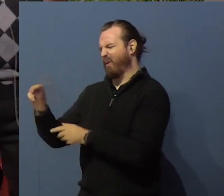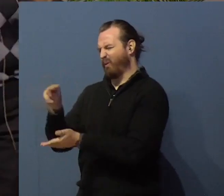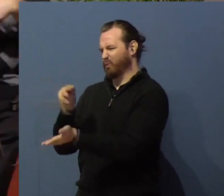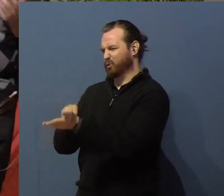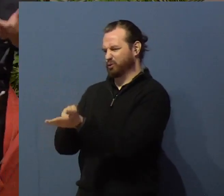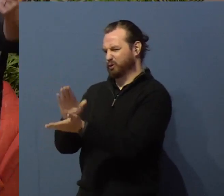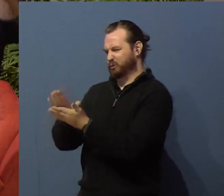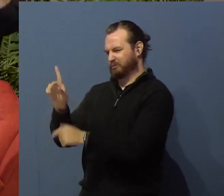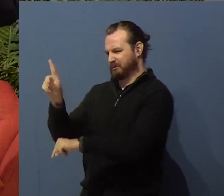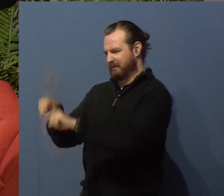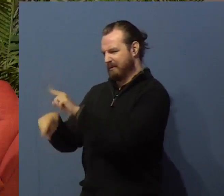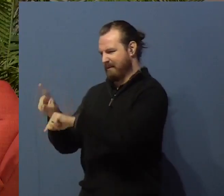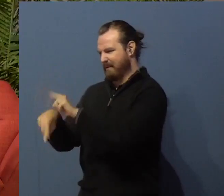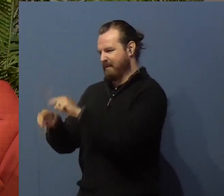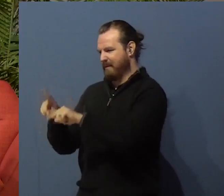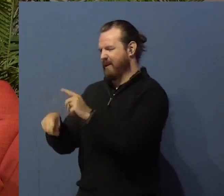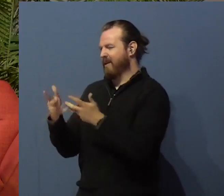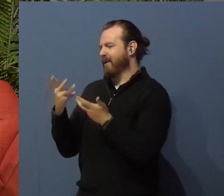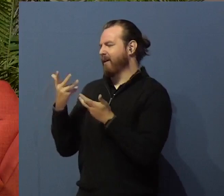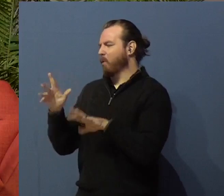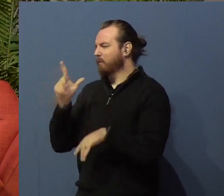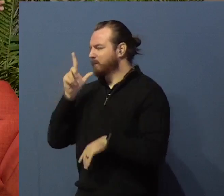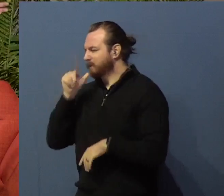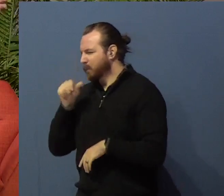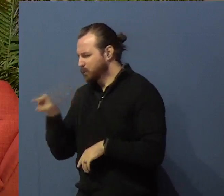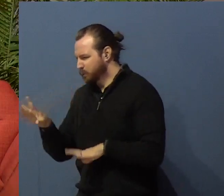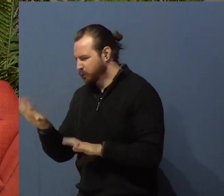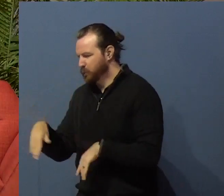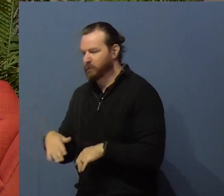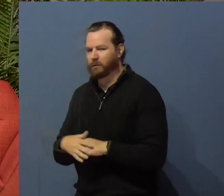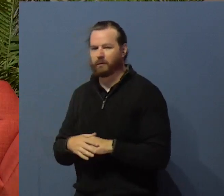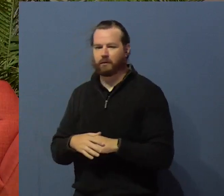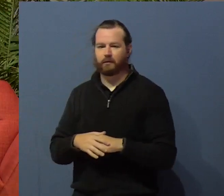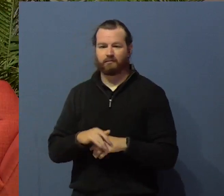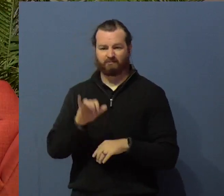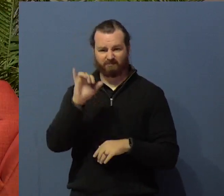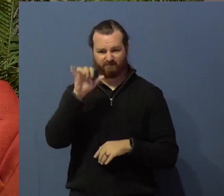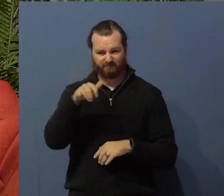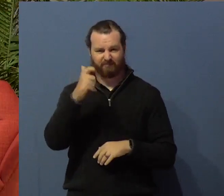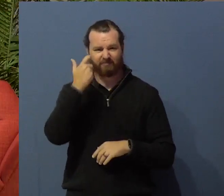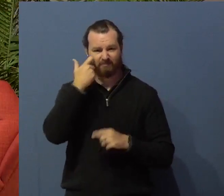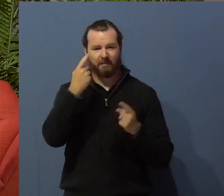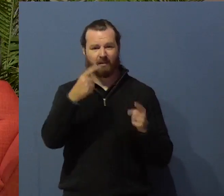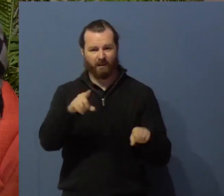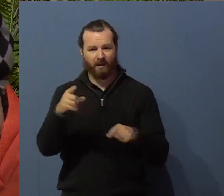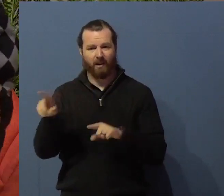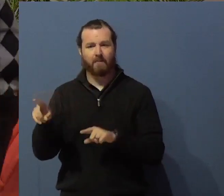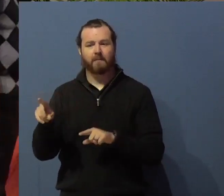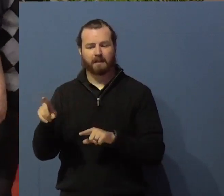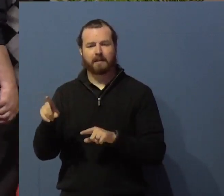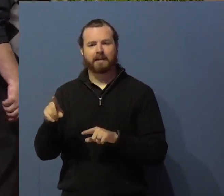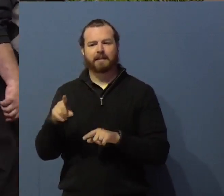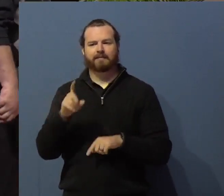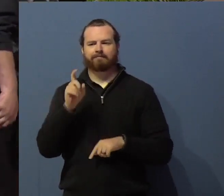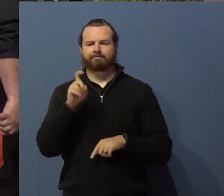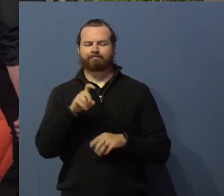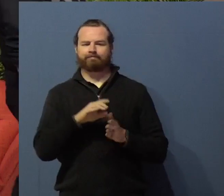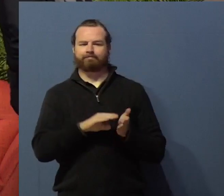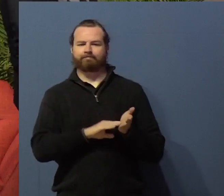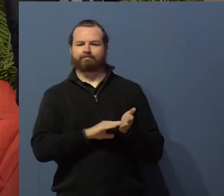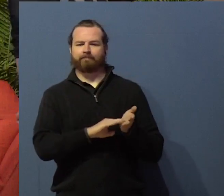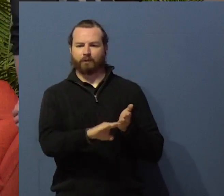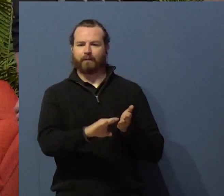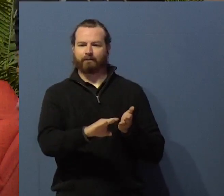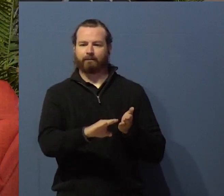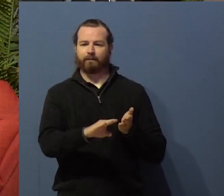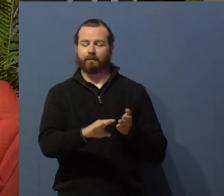That's a recent story. That's not long ago. Or a story is about, oh, I know you don't understand this because